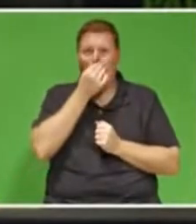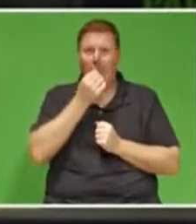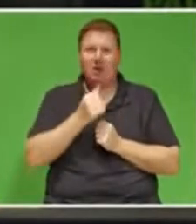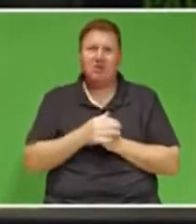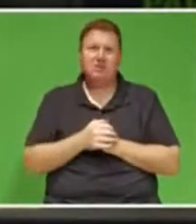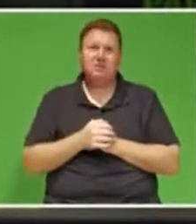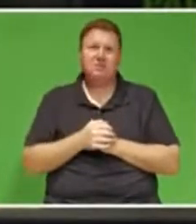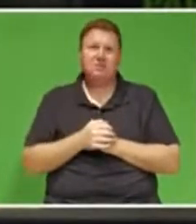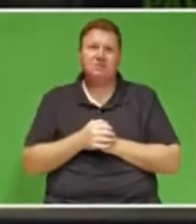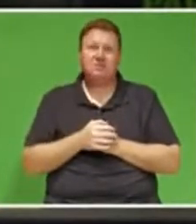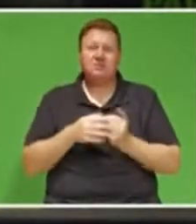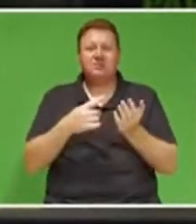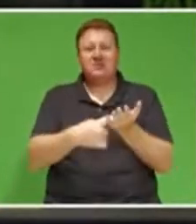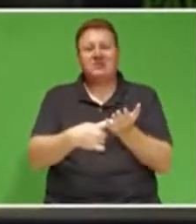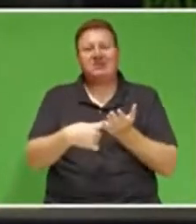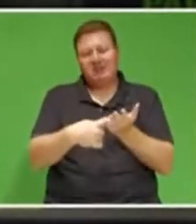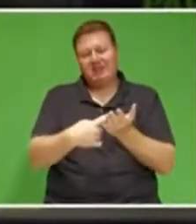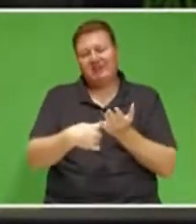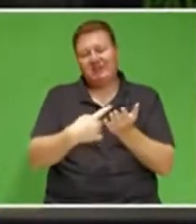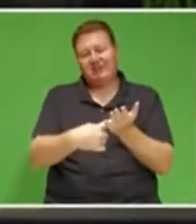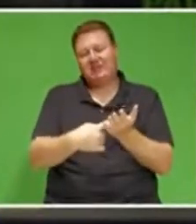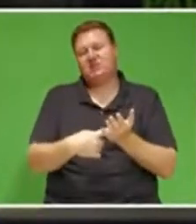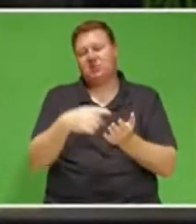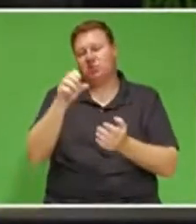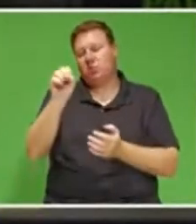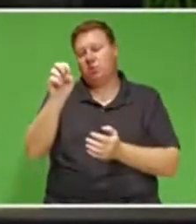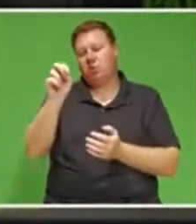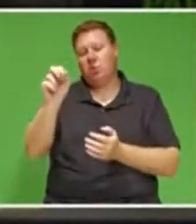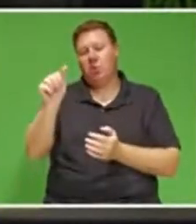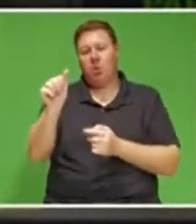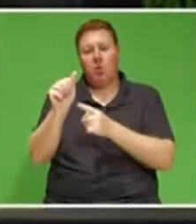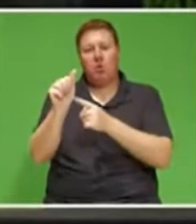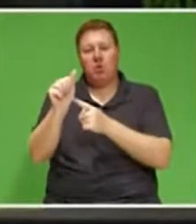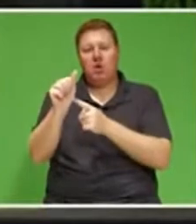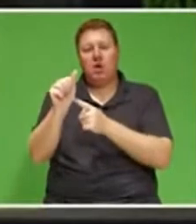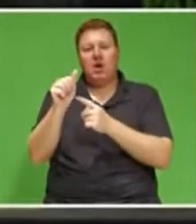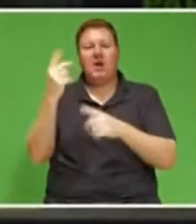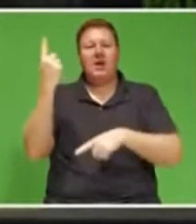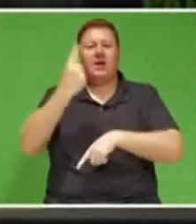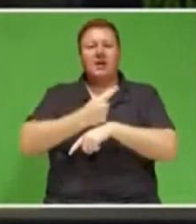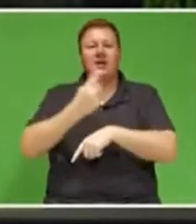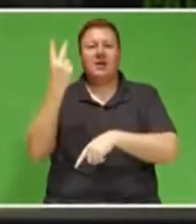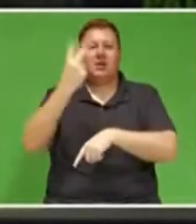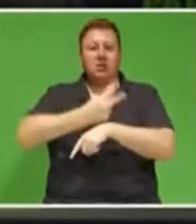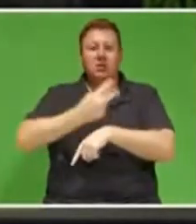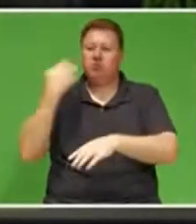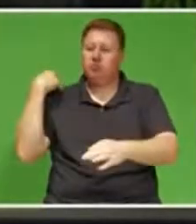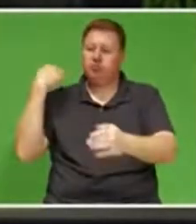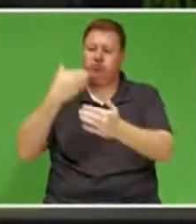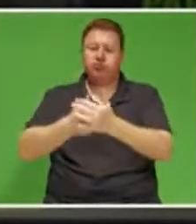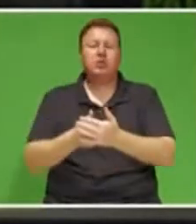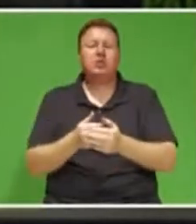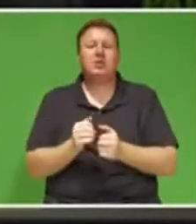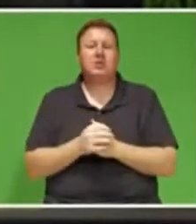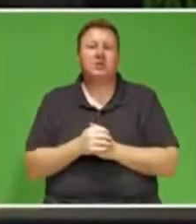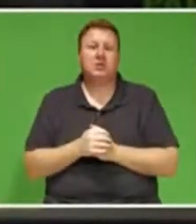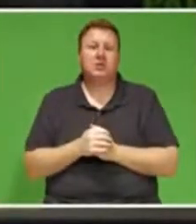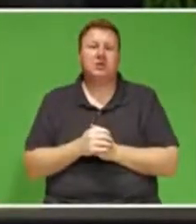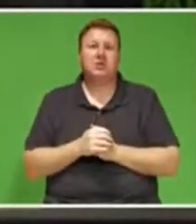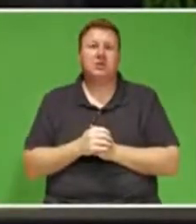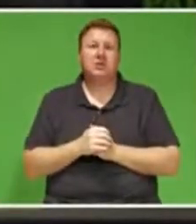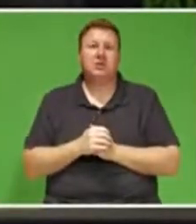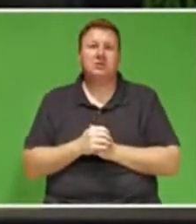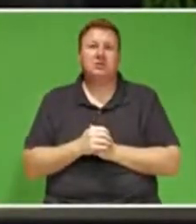The debate on the State of the Nation Address over the last two days has done much to emphasize our differences